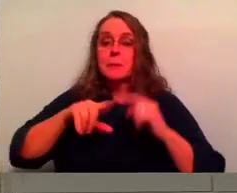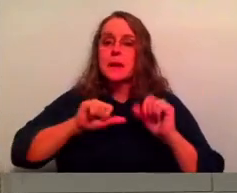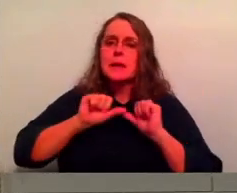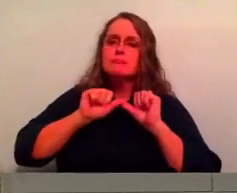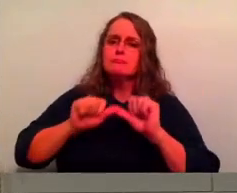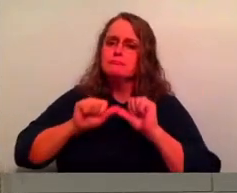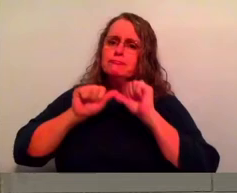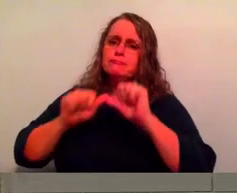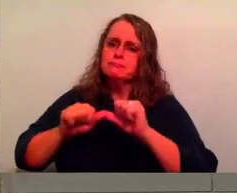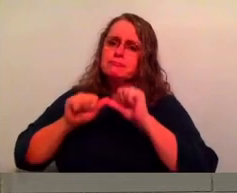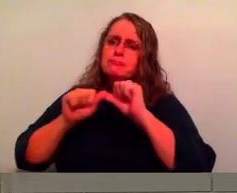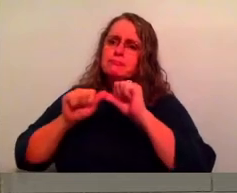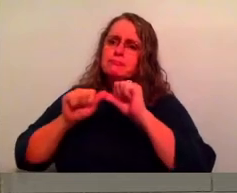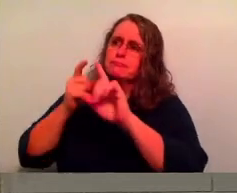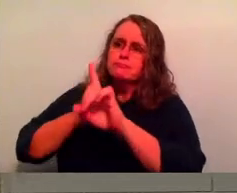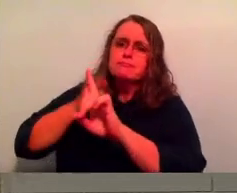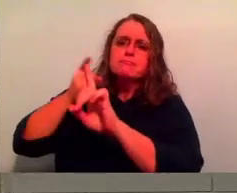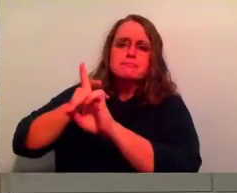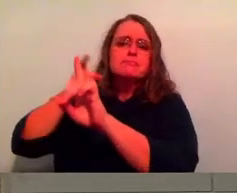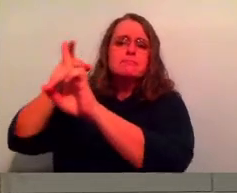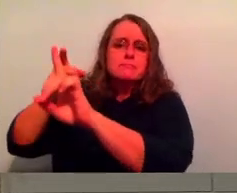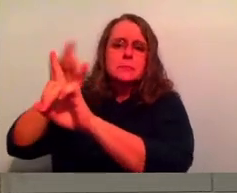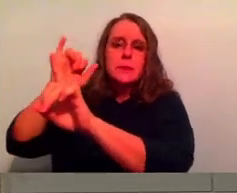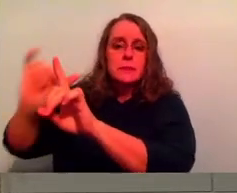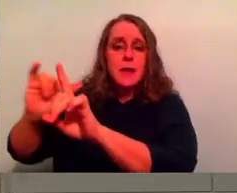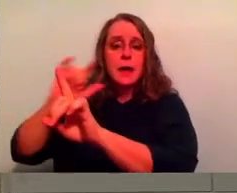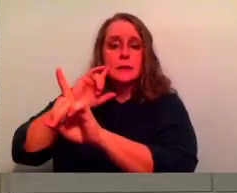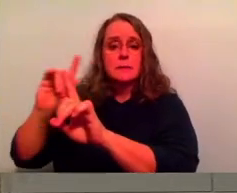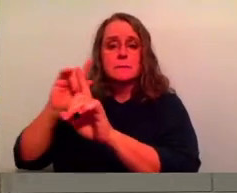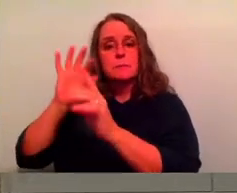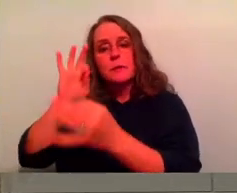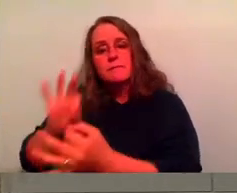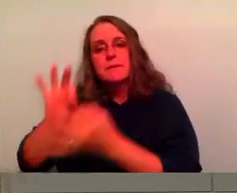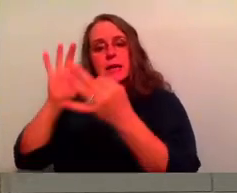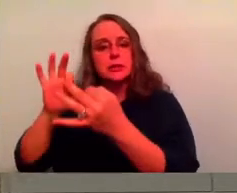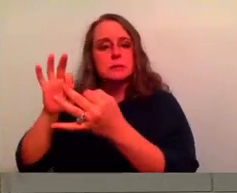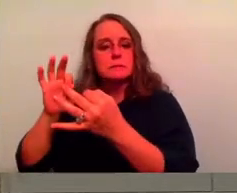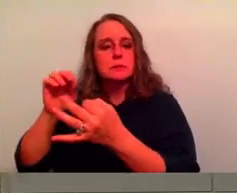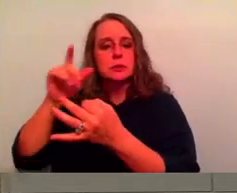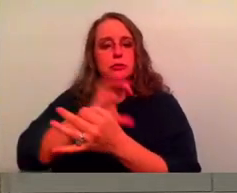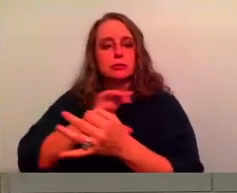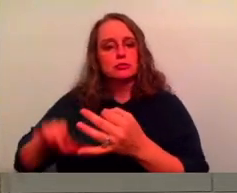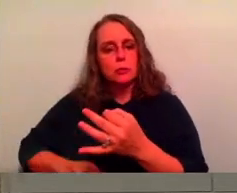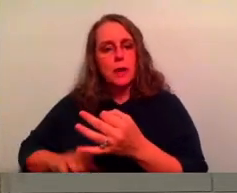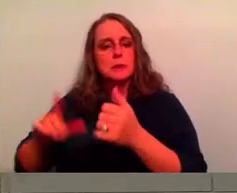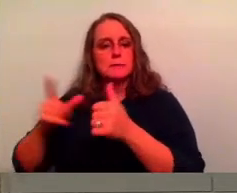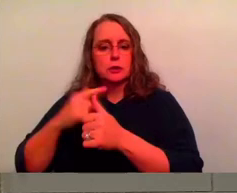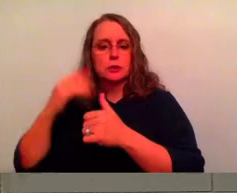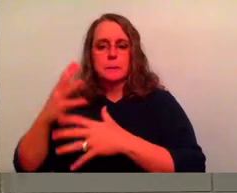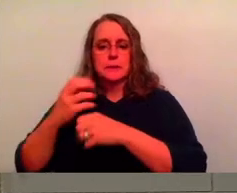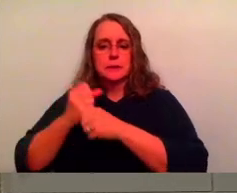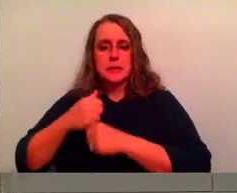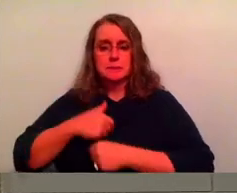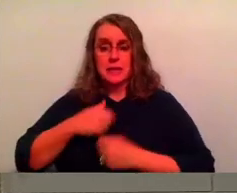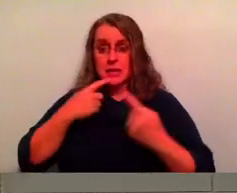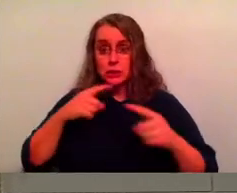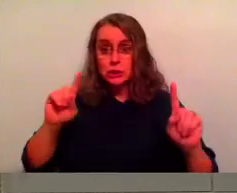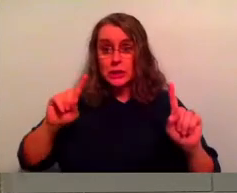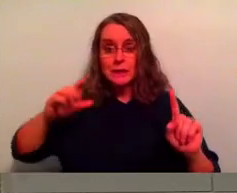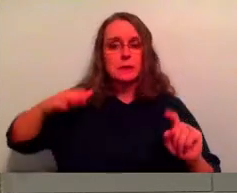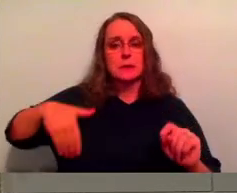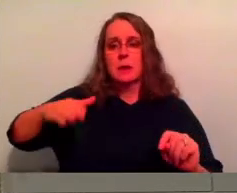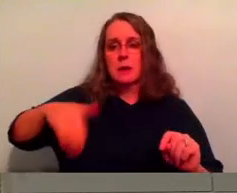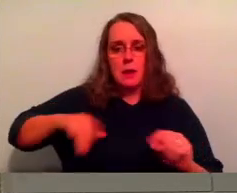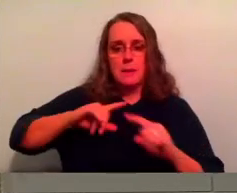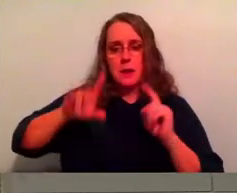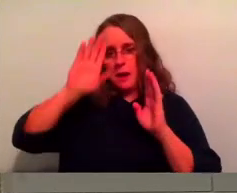that perfection for which Christ Jesus first possessed me. No, dear brothers and sisters, I have not achieved it, but I focus on this one